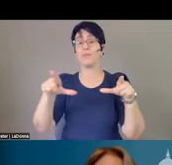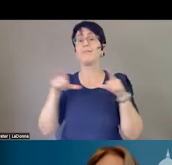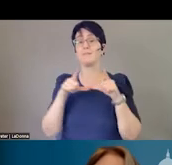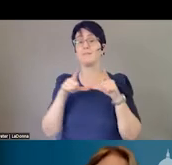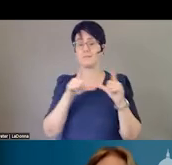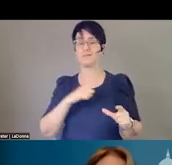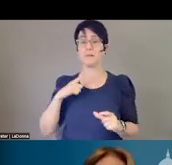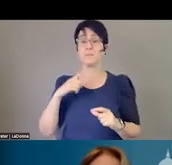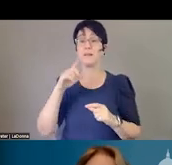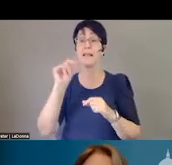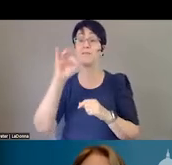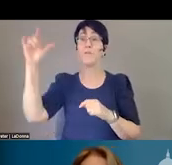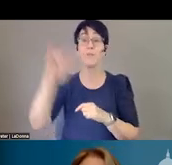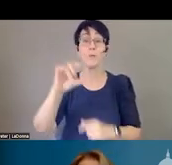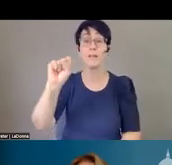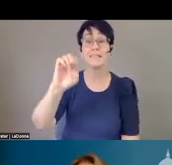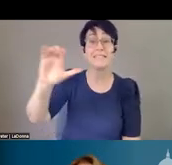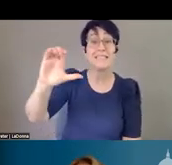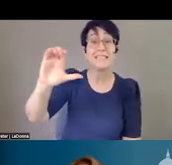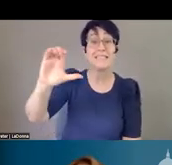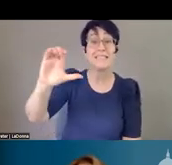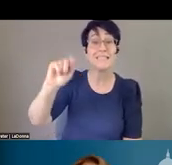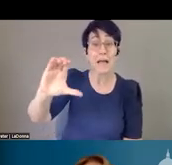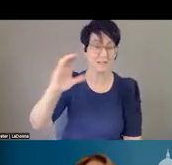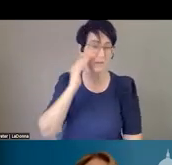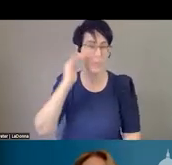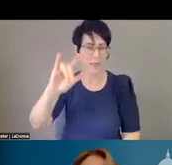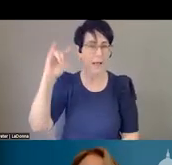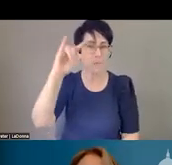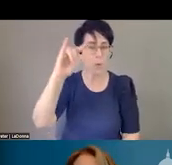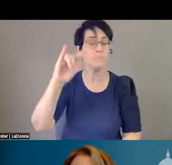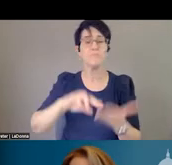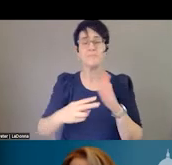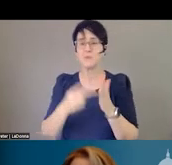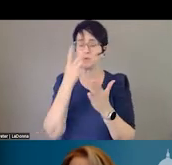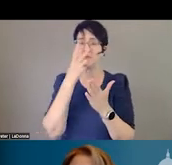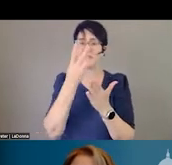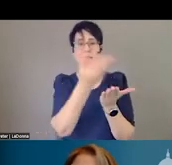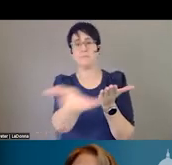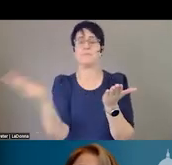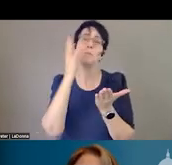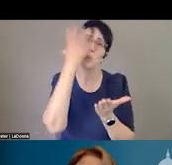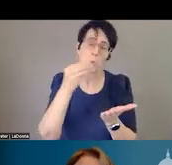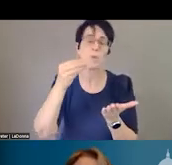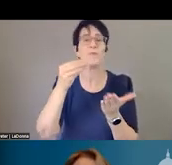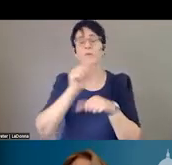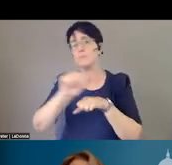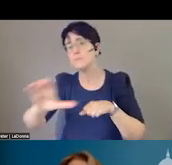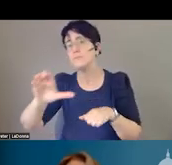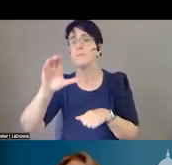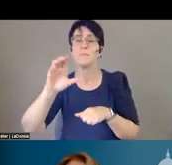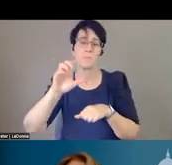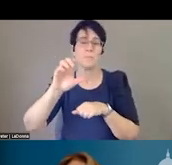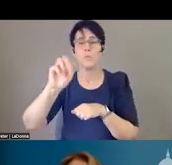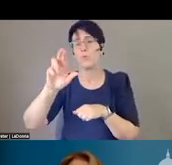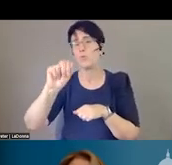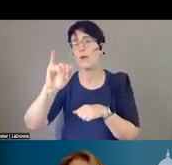SeaTac Airport, you have been in my district. And it's stunning. We have beautiful views of the Puget Sound and Mount Rainier. In fact, my